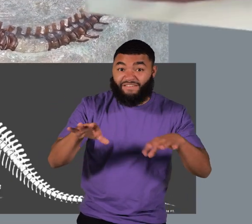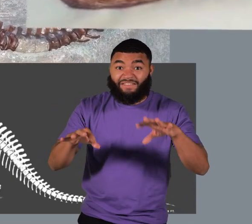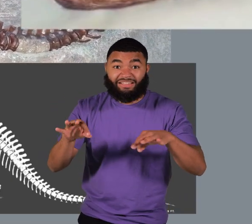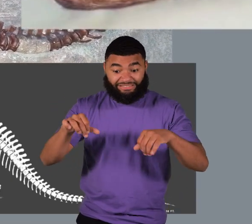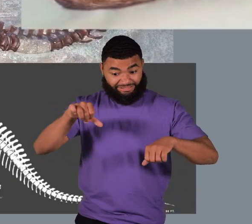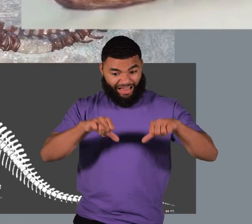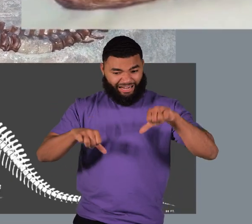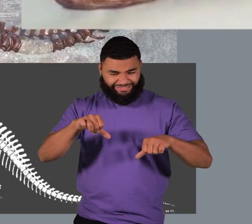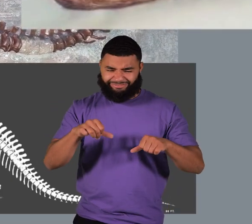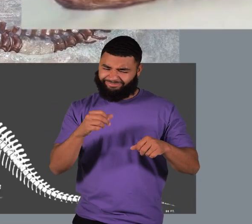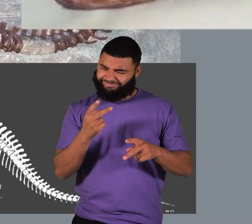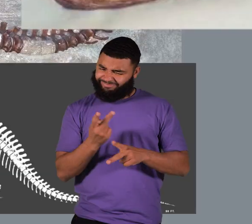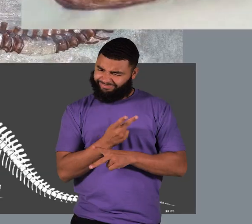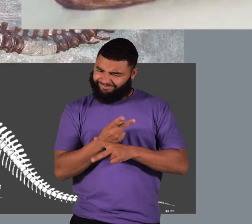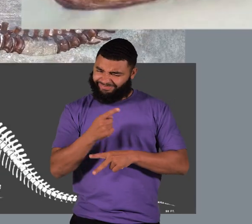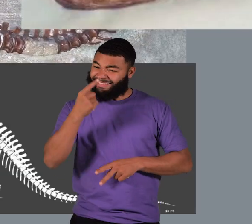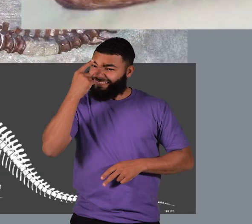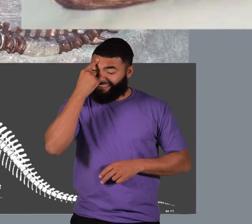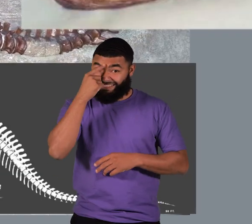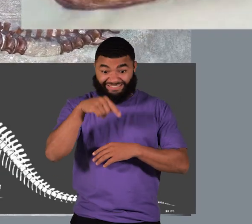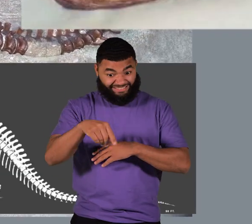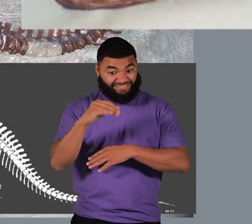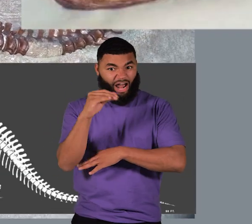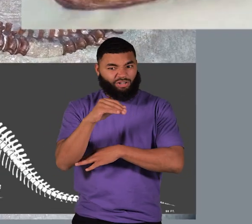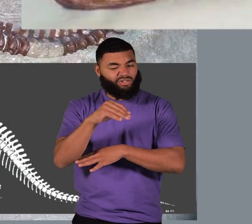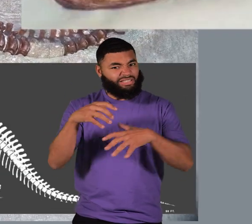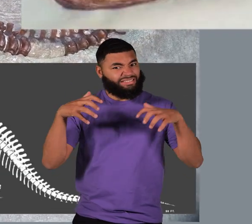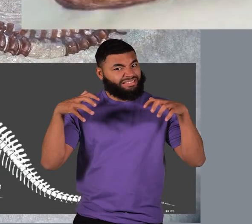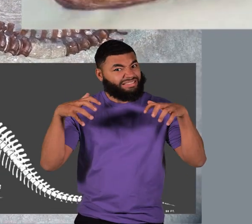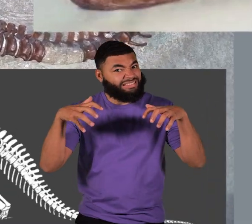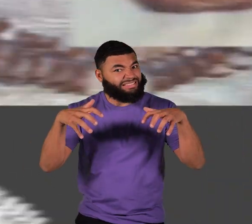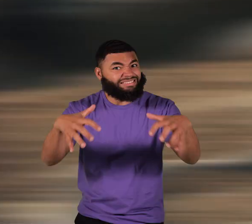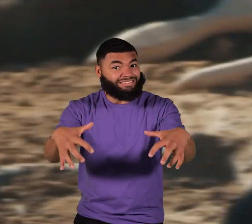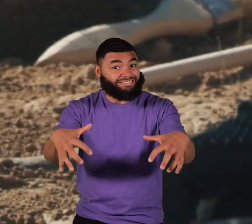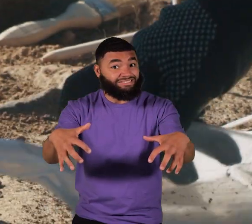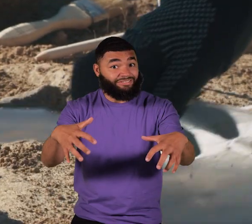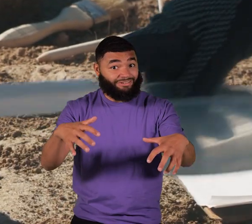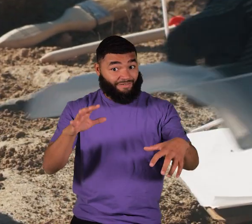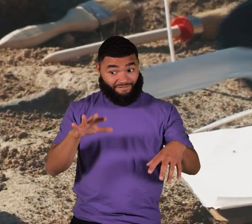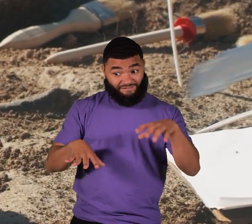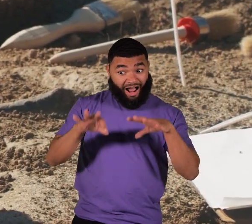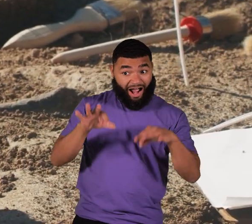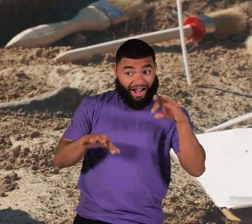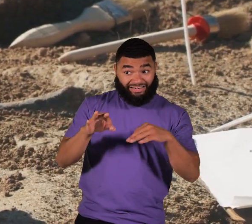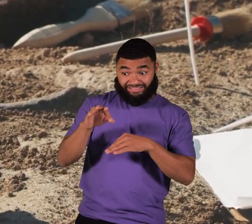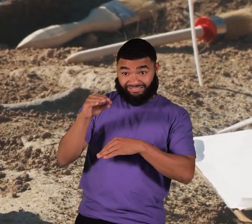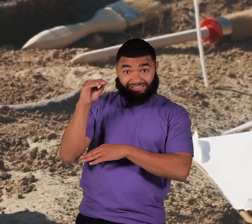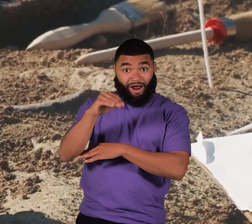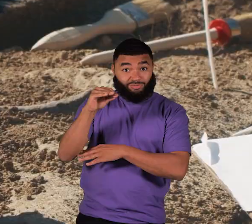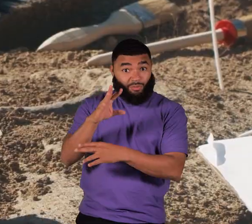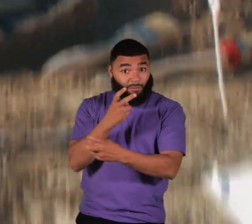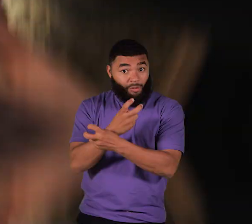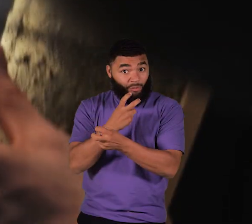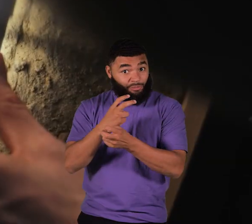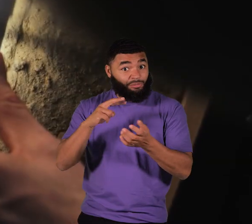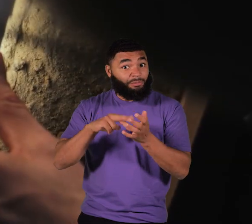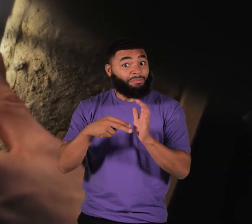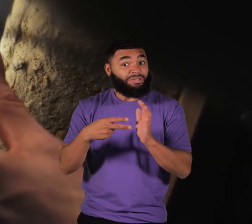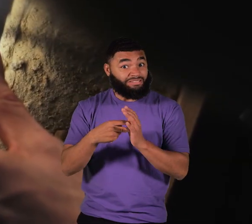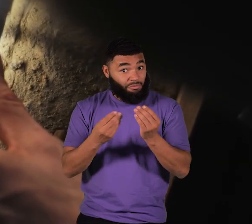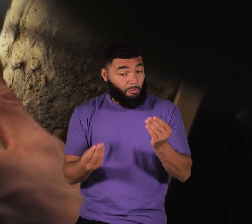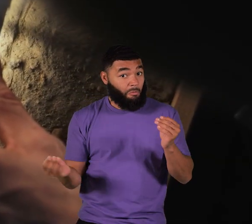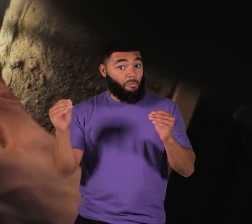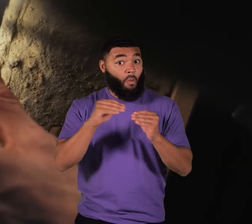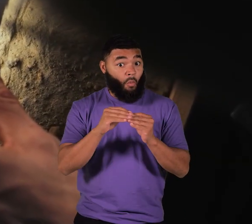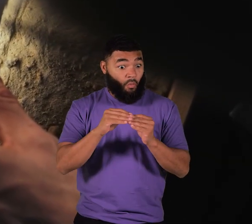scientists think these dinosaurs were more plentiful than others. Finding a lot of dinosaur fossils doesn't